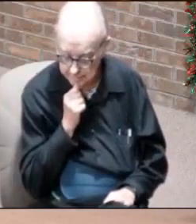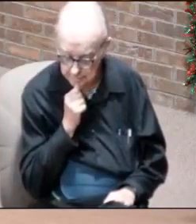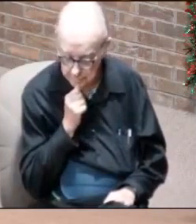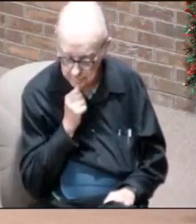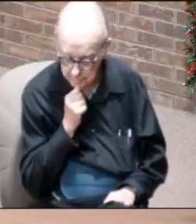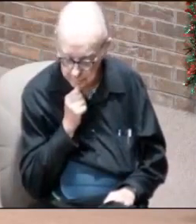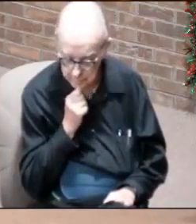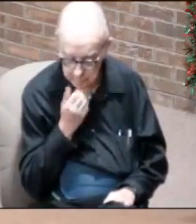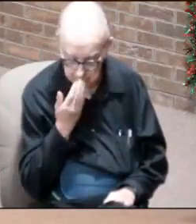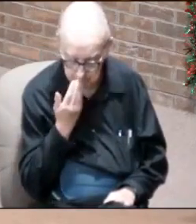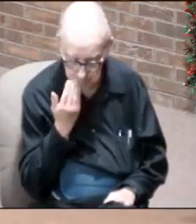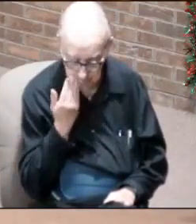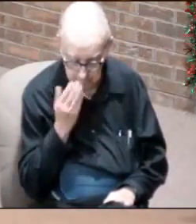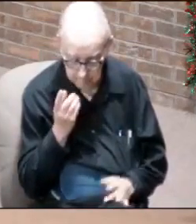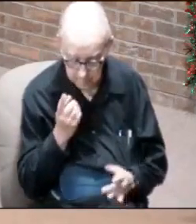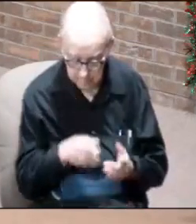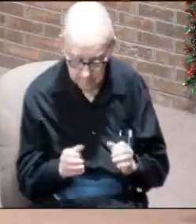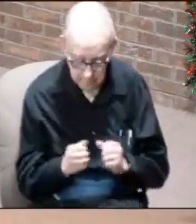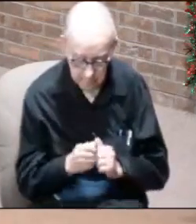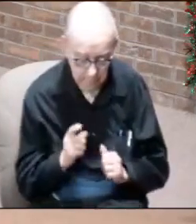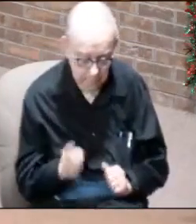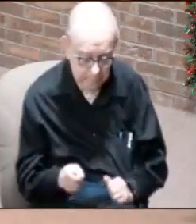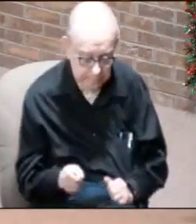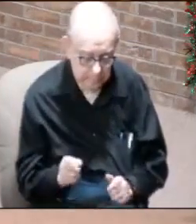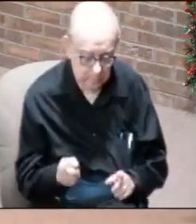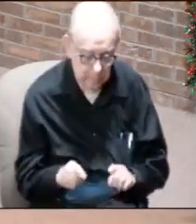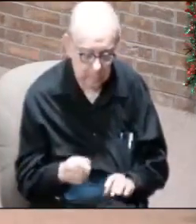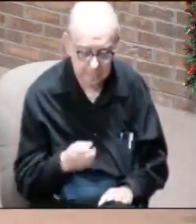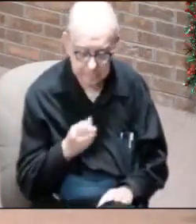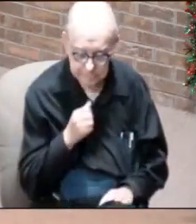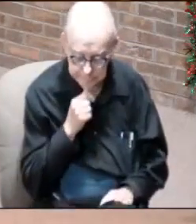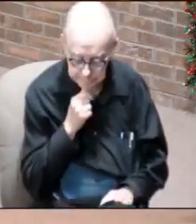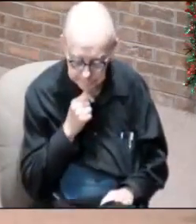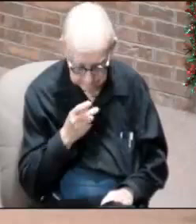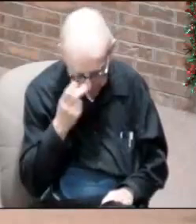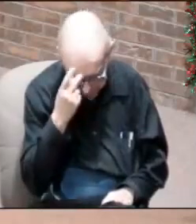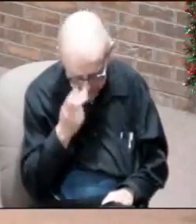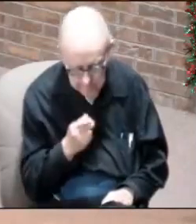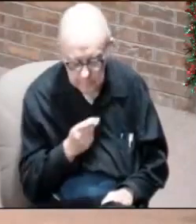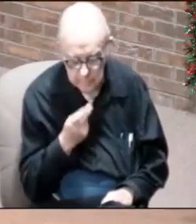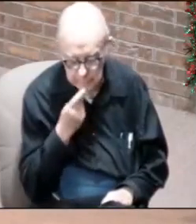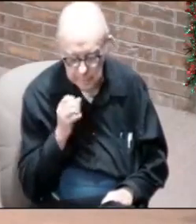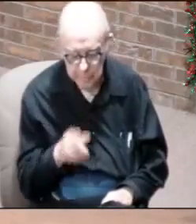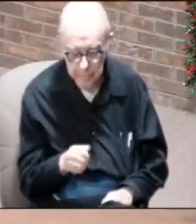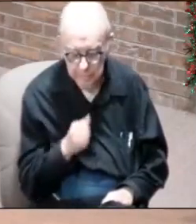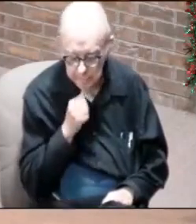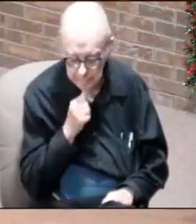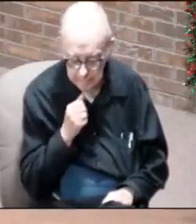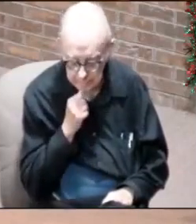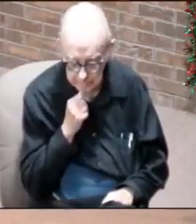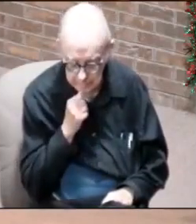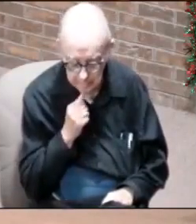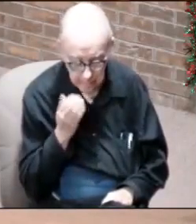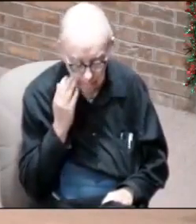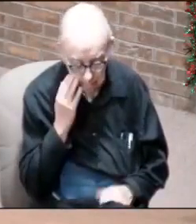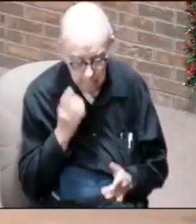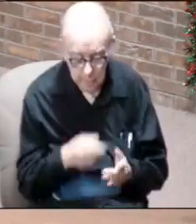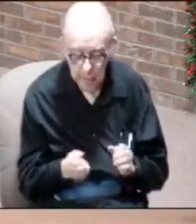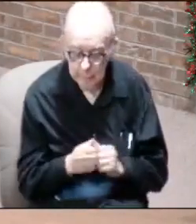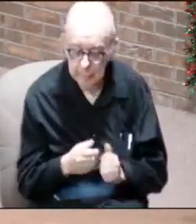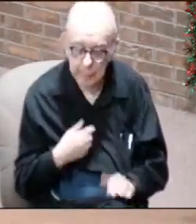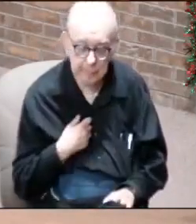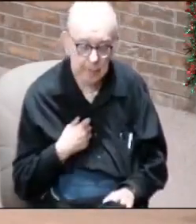Now, don't know what happened with you when your parents lost their patience. But I know what happened with me